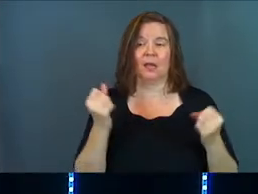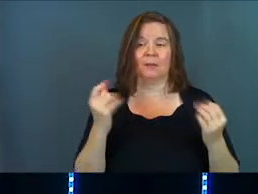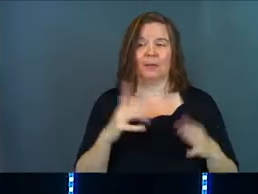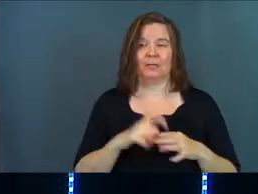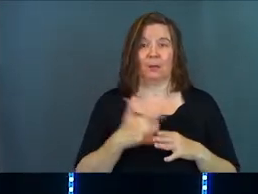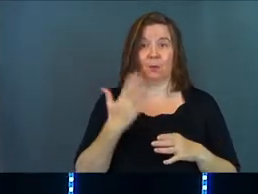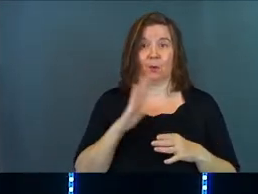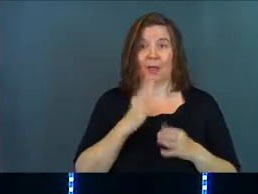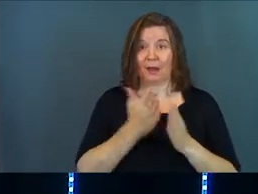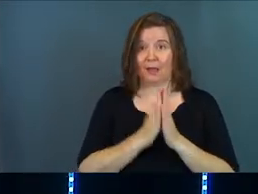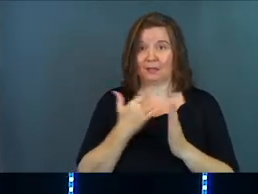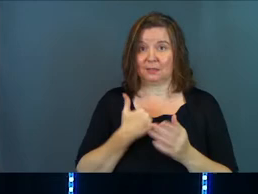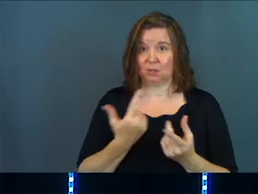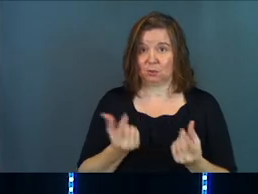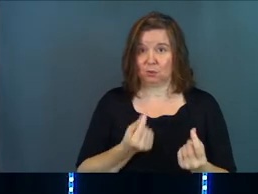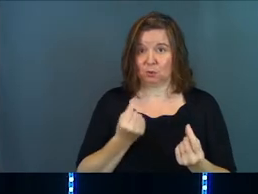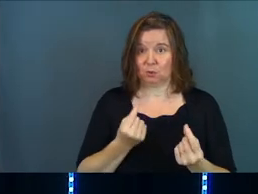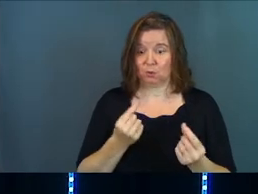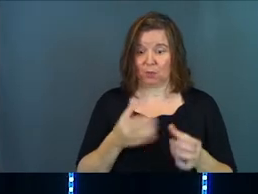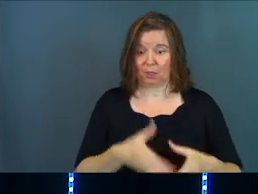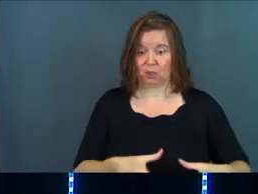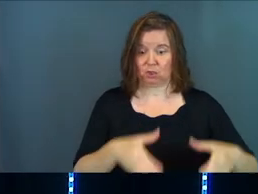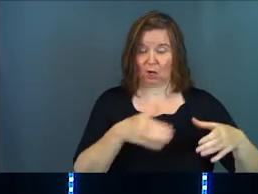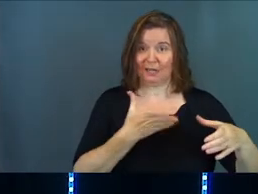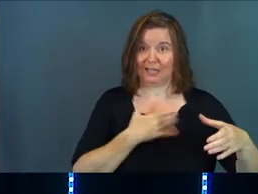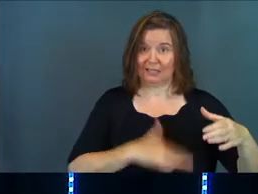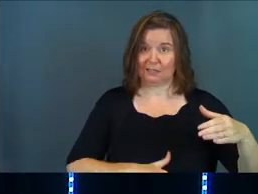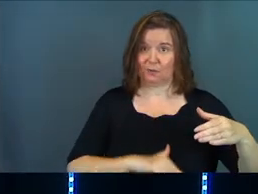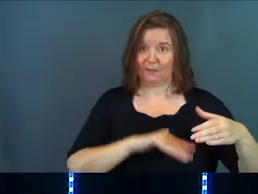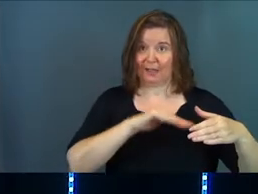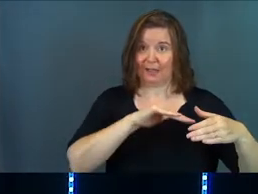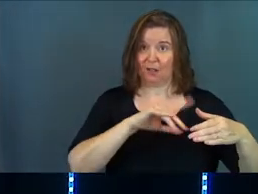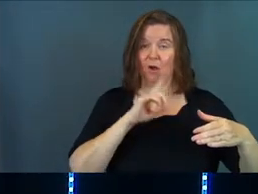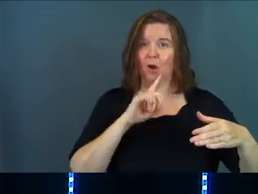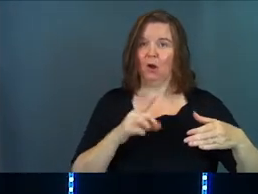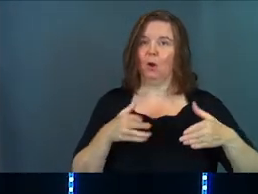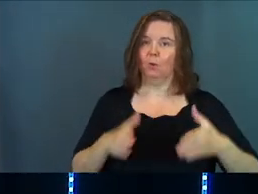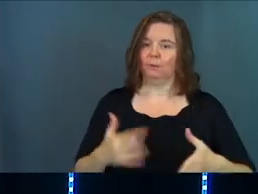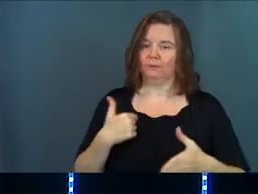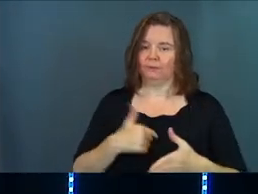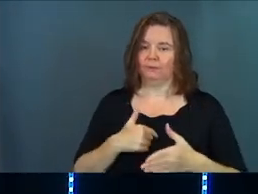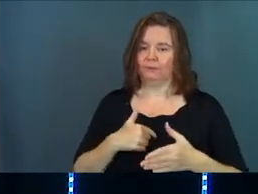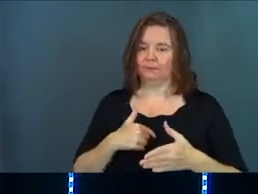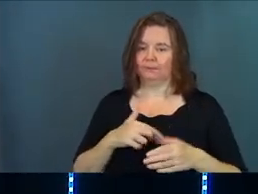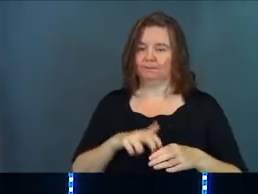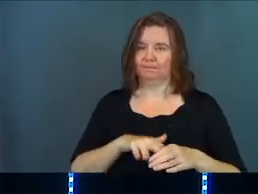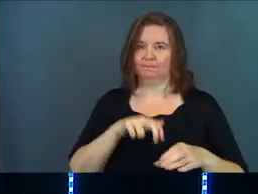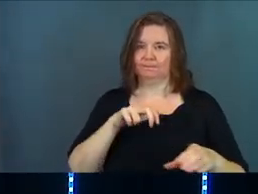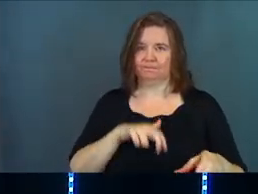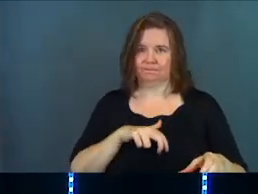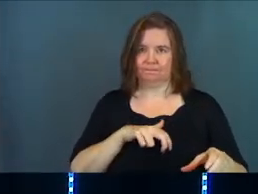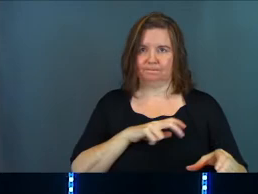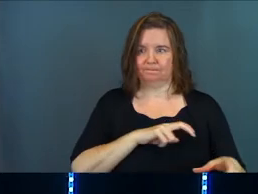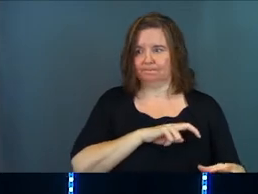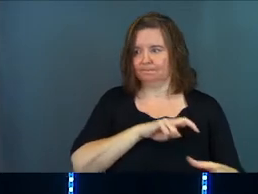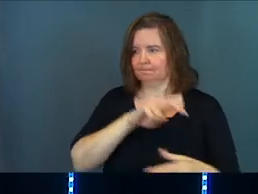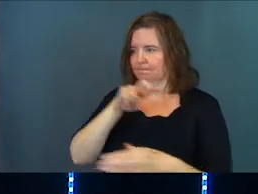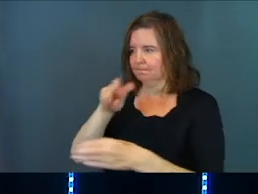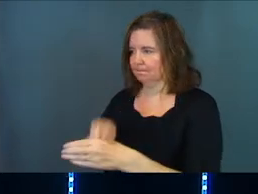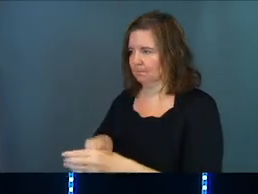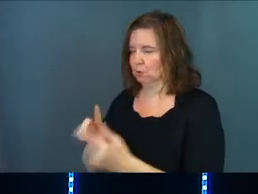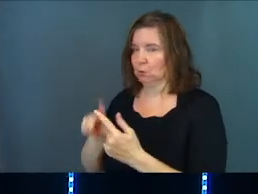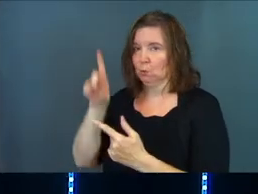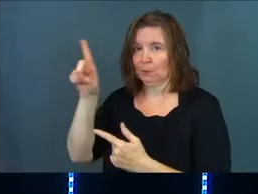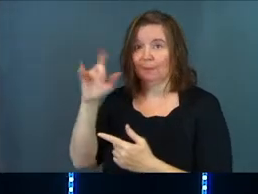many times what God asks us to do, the jars he asks us to fill, are a way for us to step out of that spot and to step toward